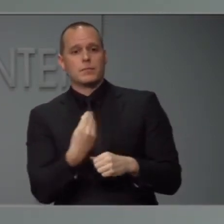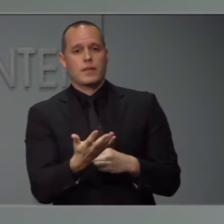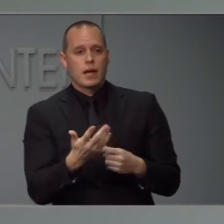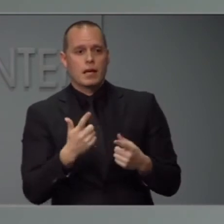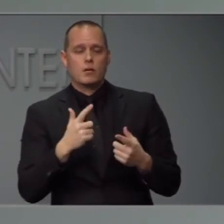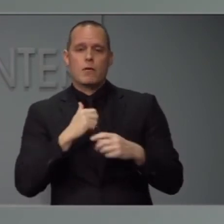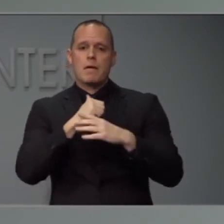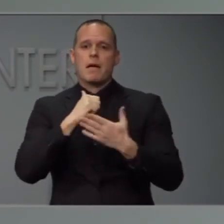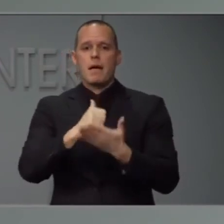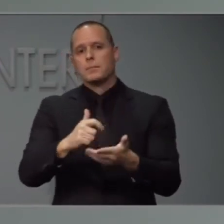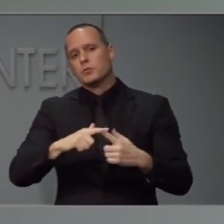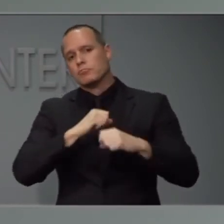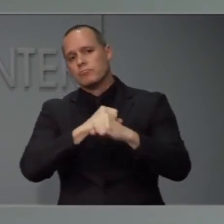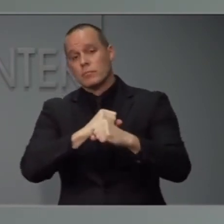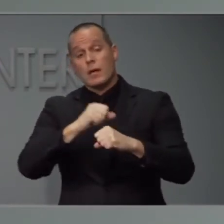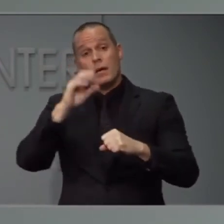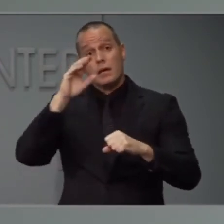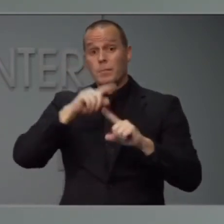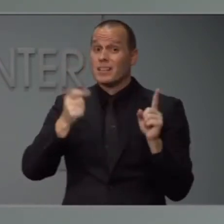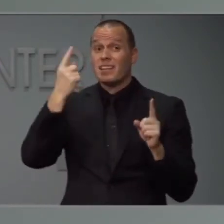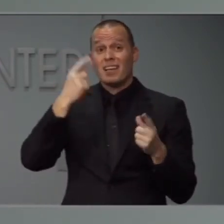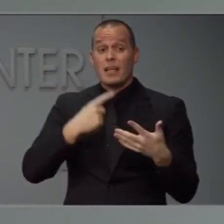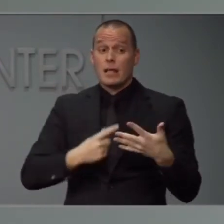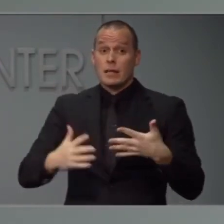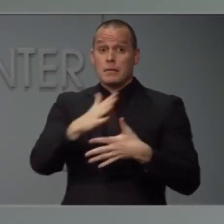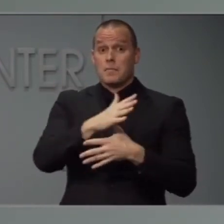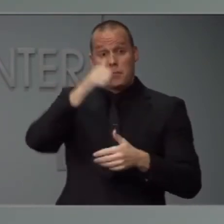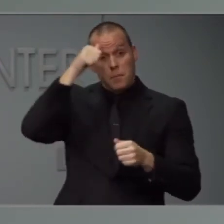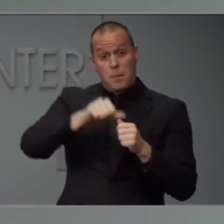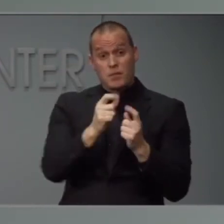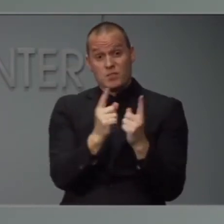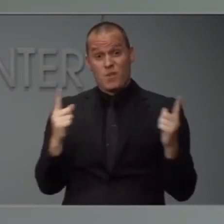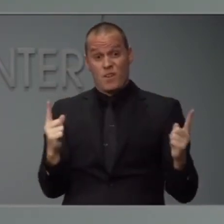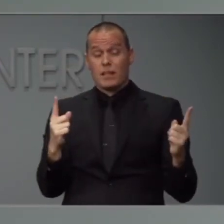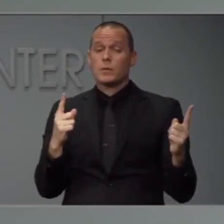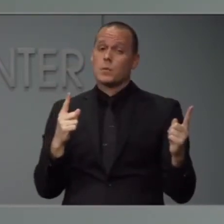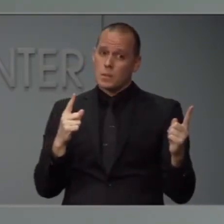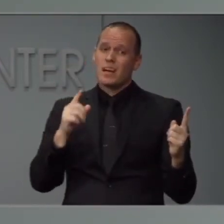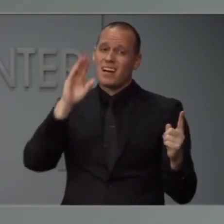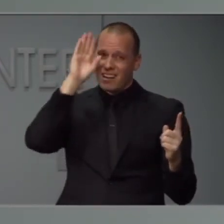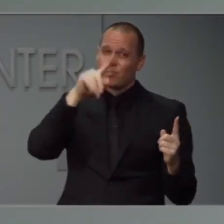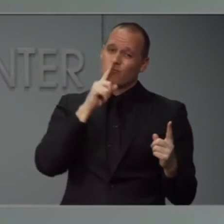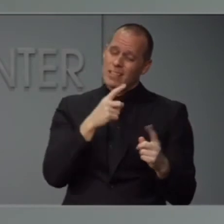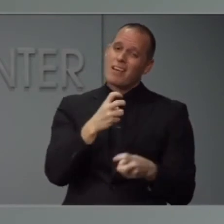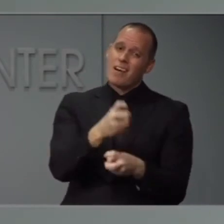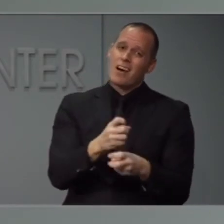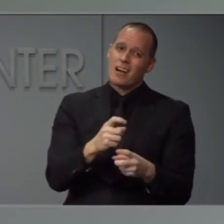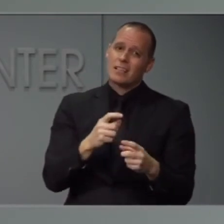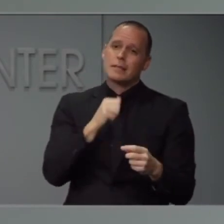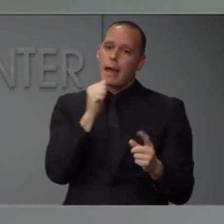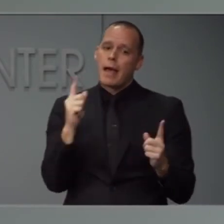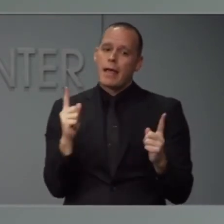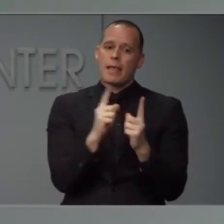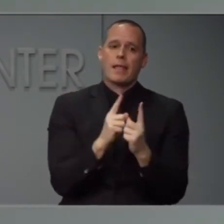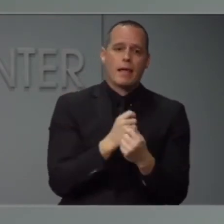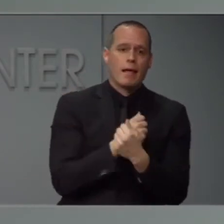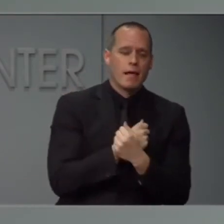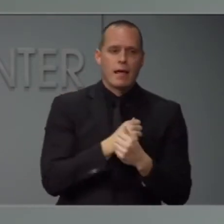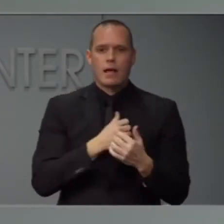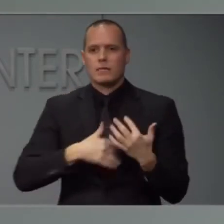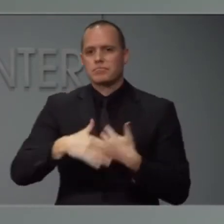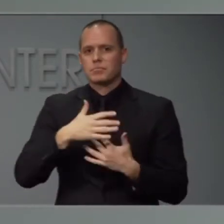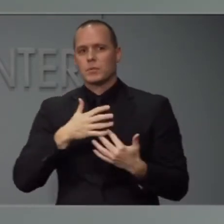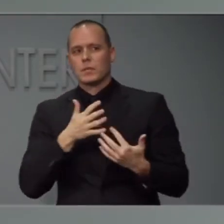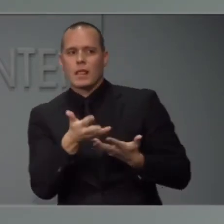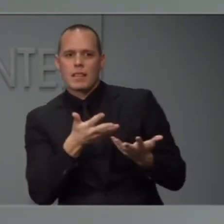know all of this social distancing is so hard on everyone and in so many different ways. So we want to be sure